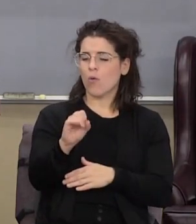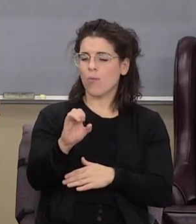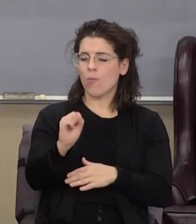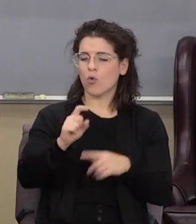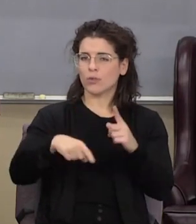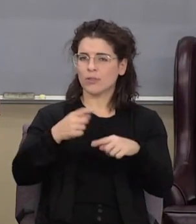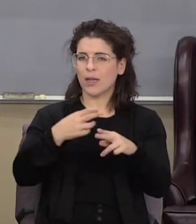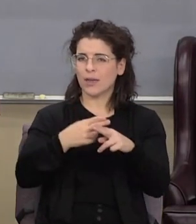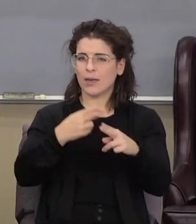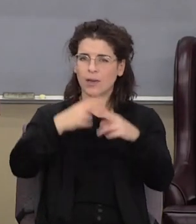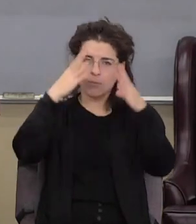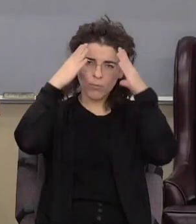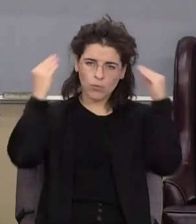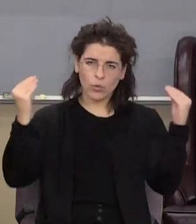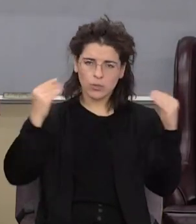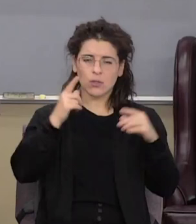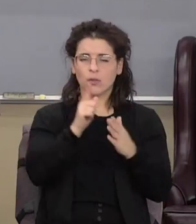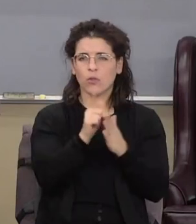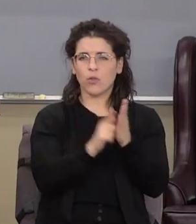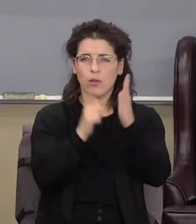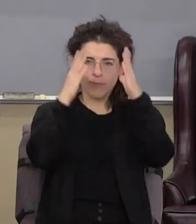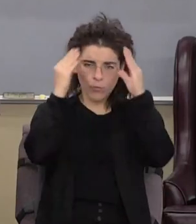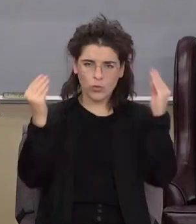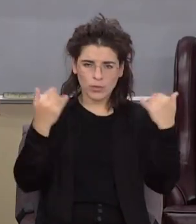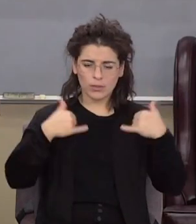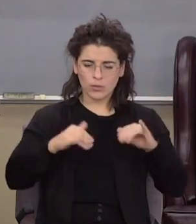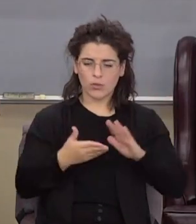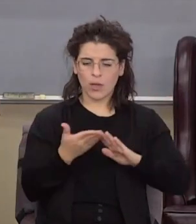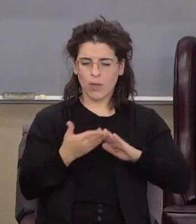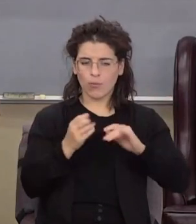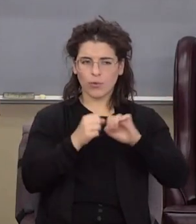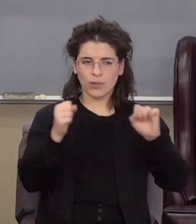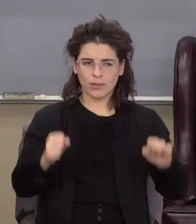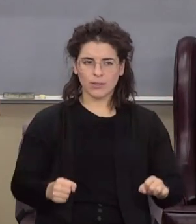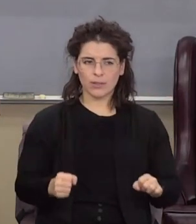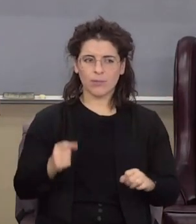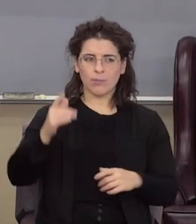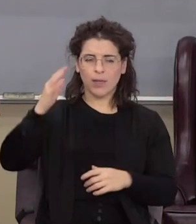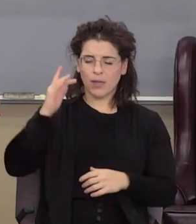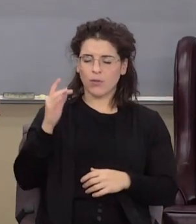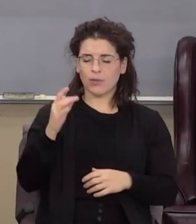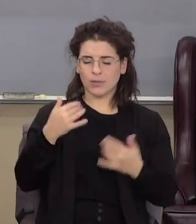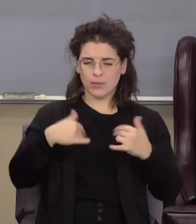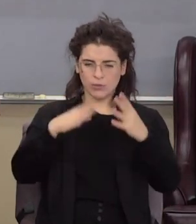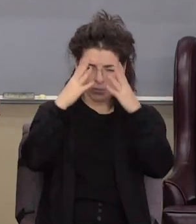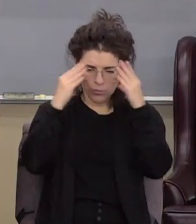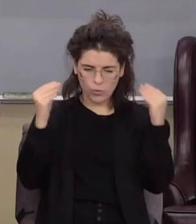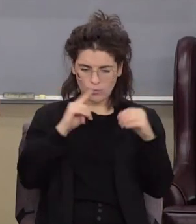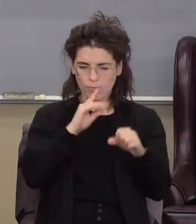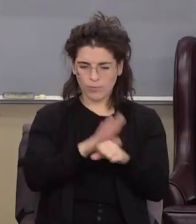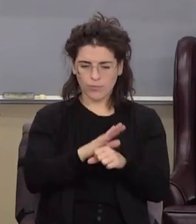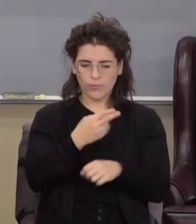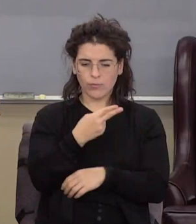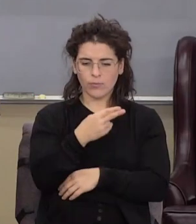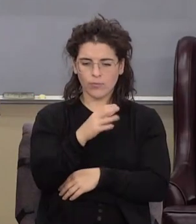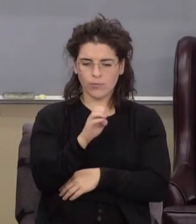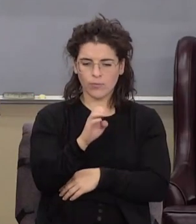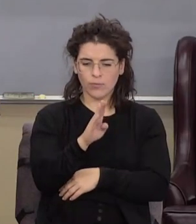the operating system back here. It's still the Mosaic covenant. Come with me to Hebrews chapter 9